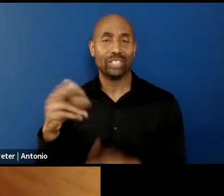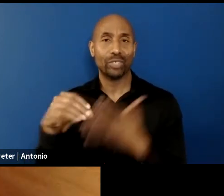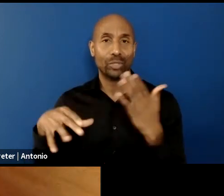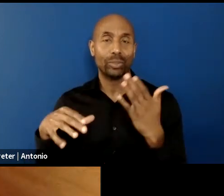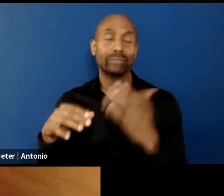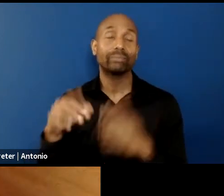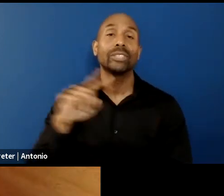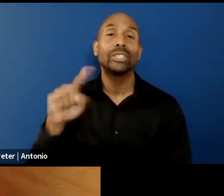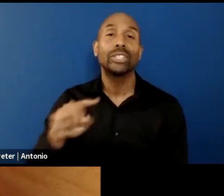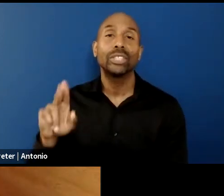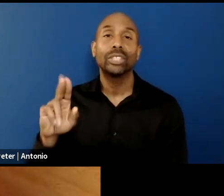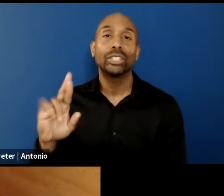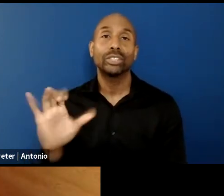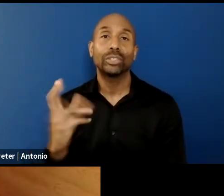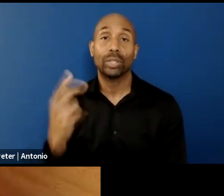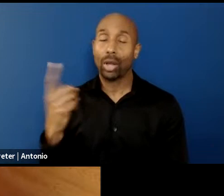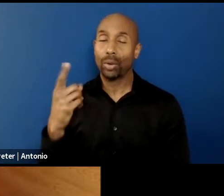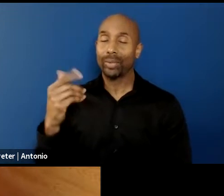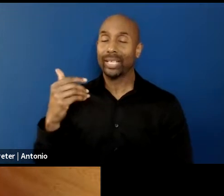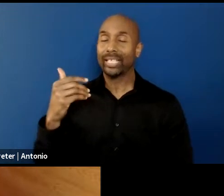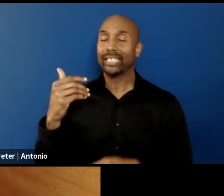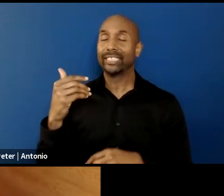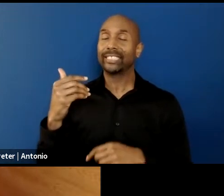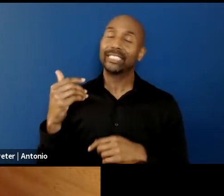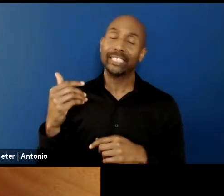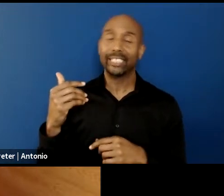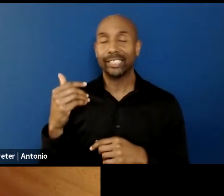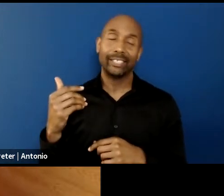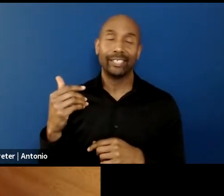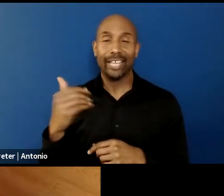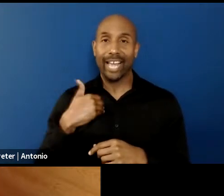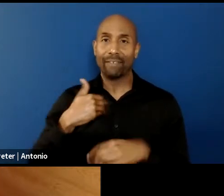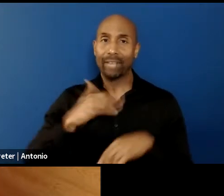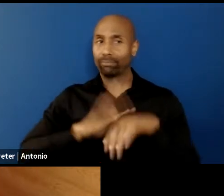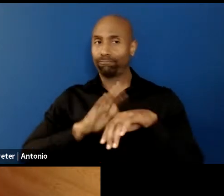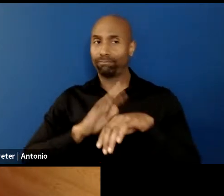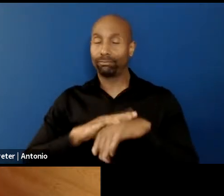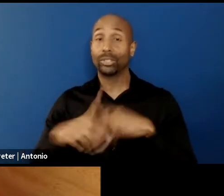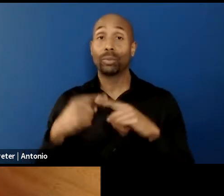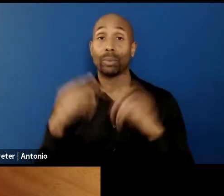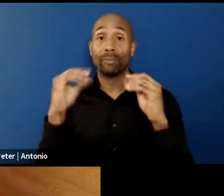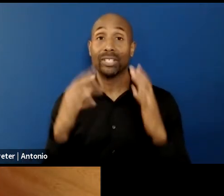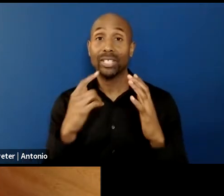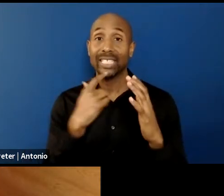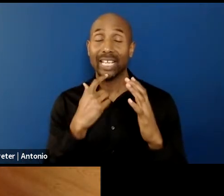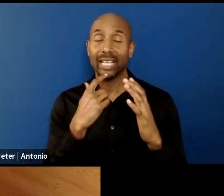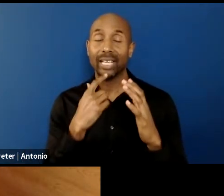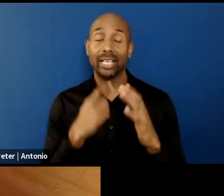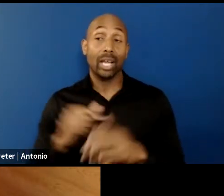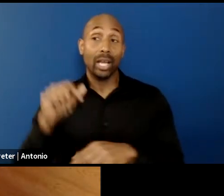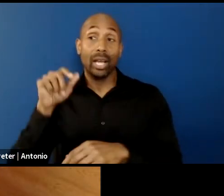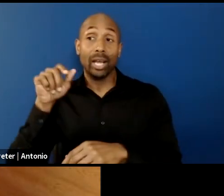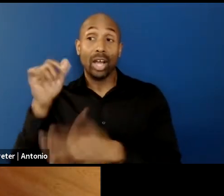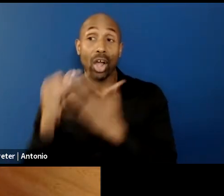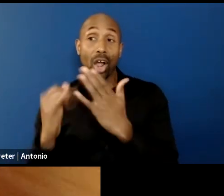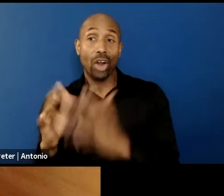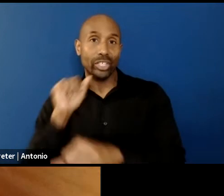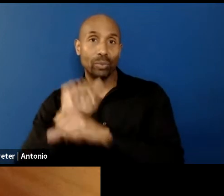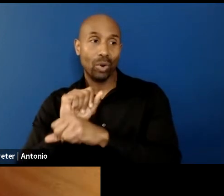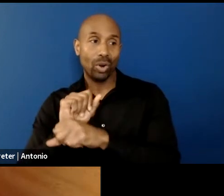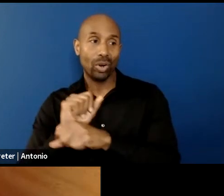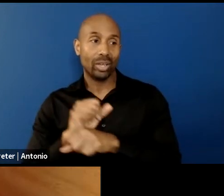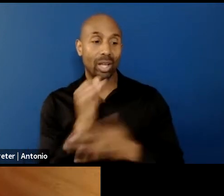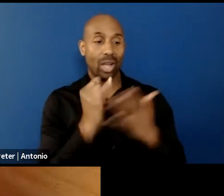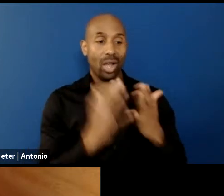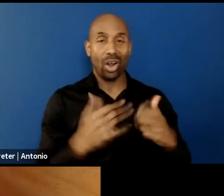where our professor would say, don't synchronize the work with the life. This is not the same. Like one